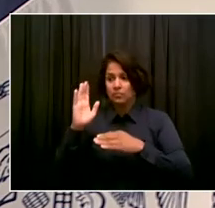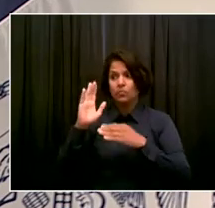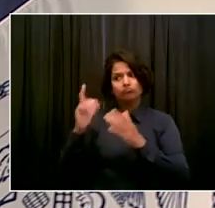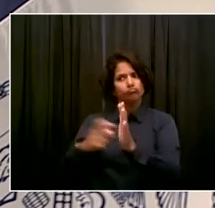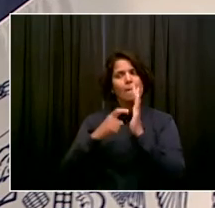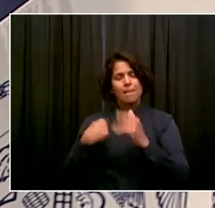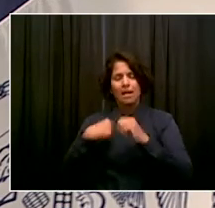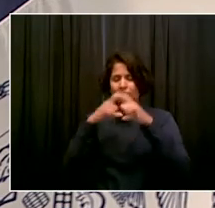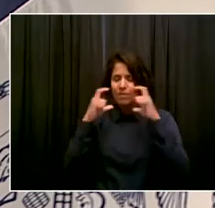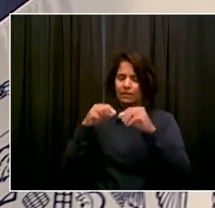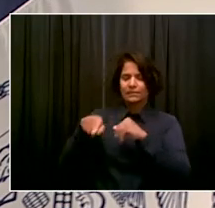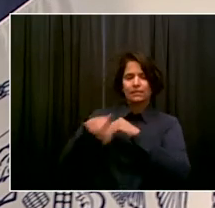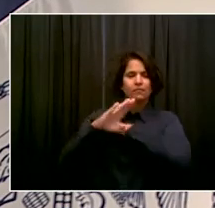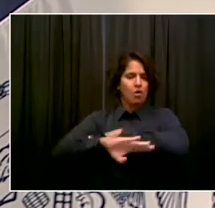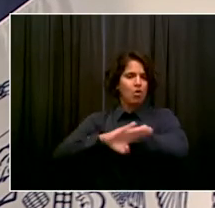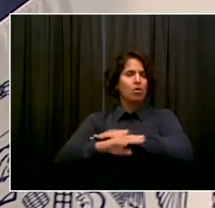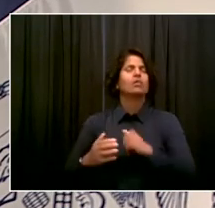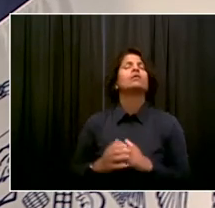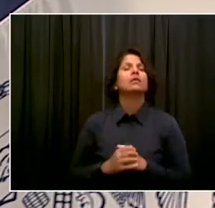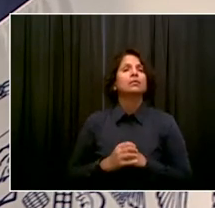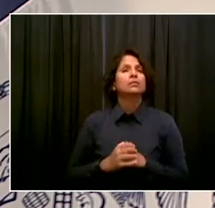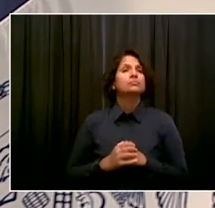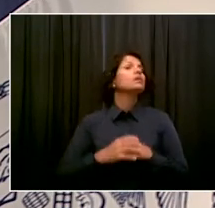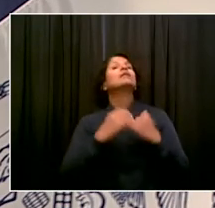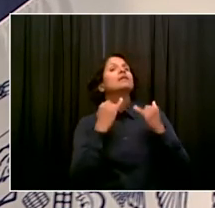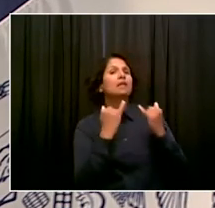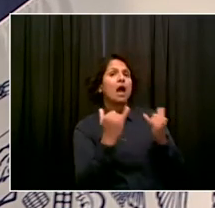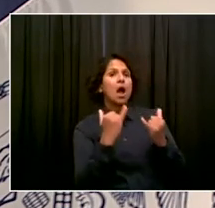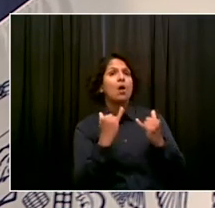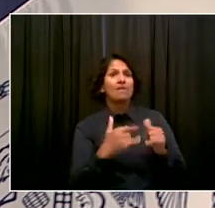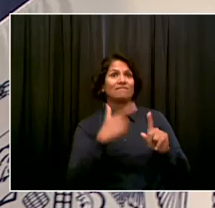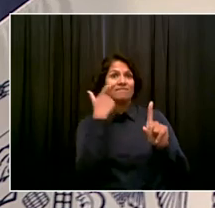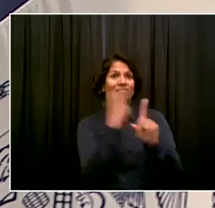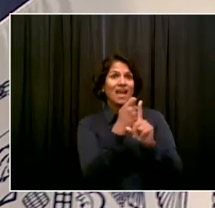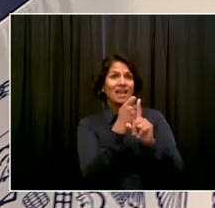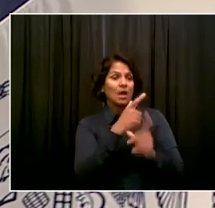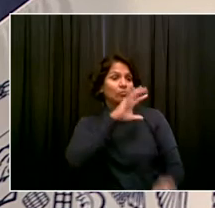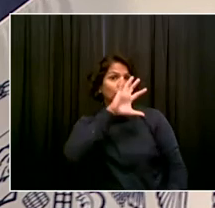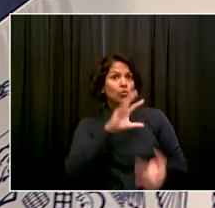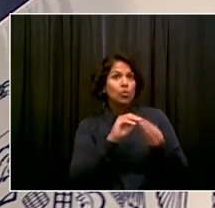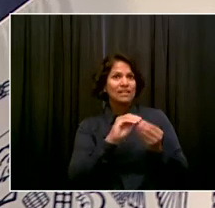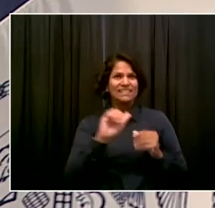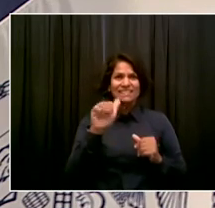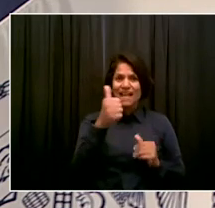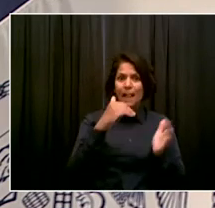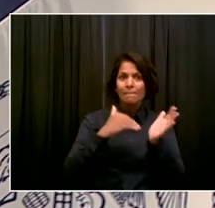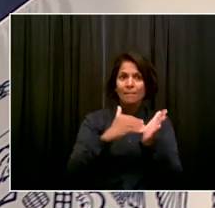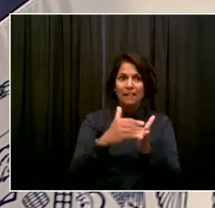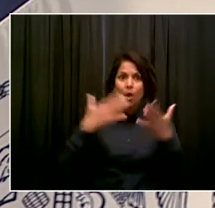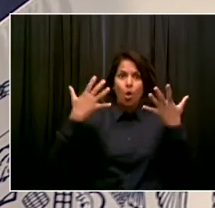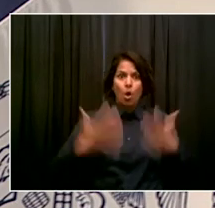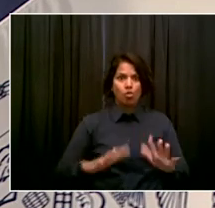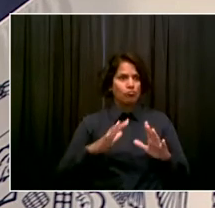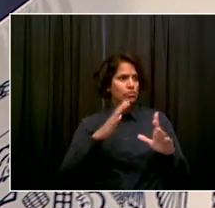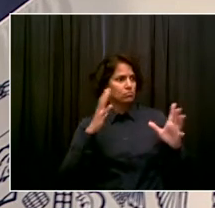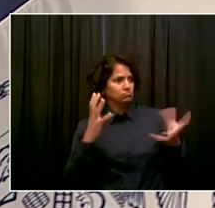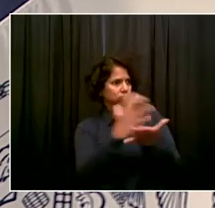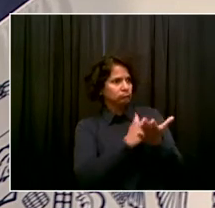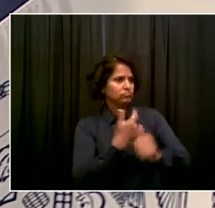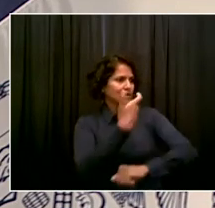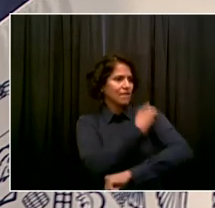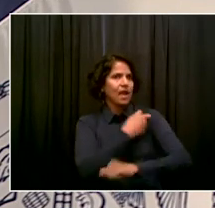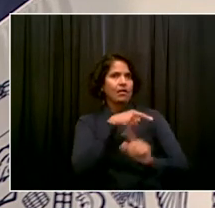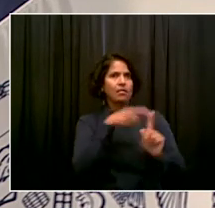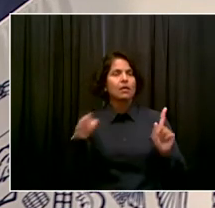vaccination doses since that time and a high level of vaccination among our school